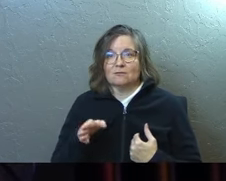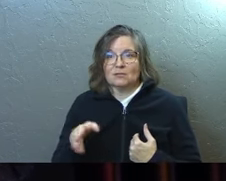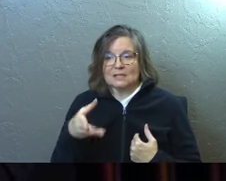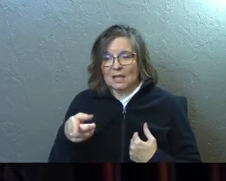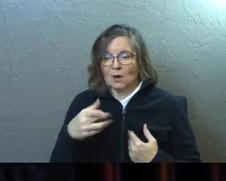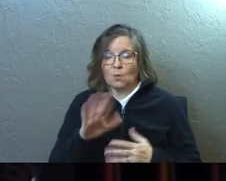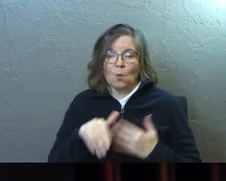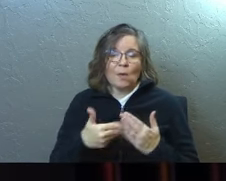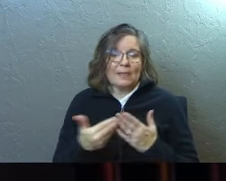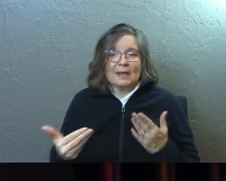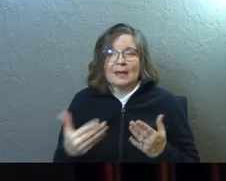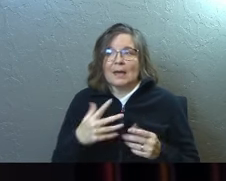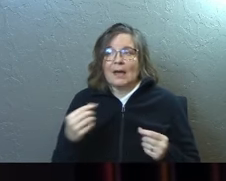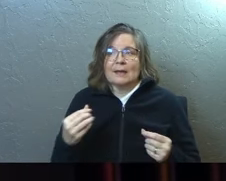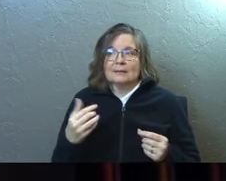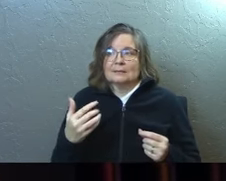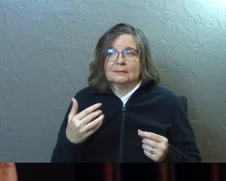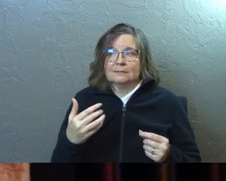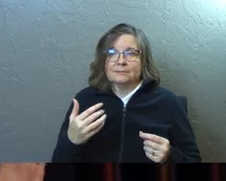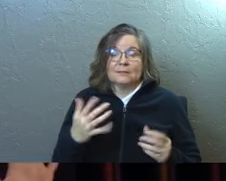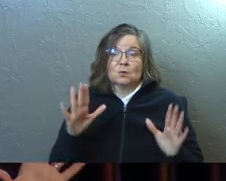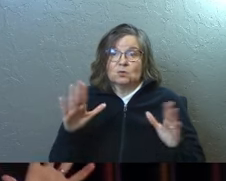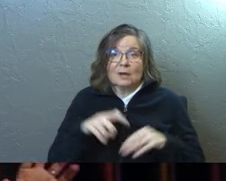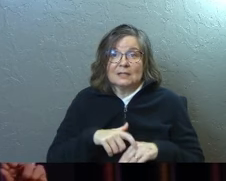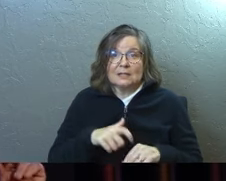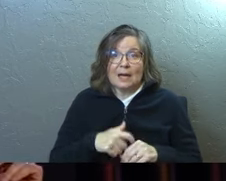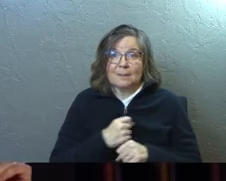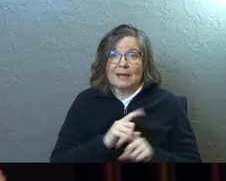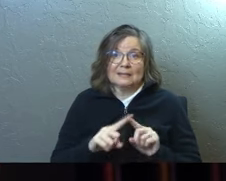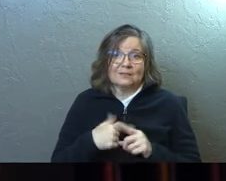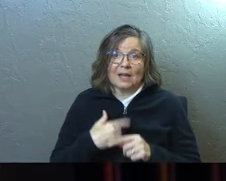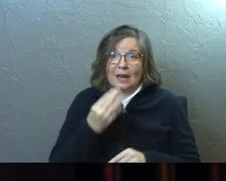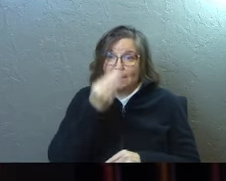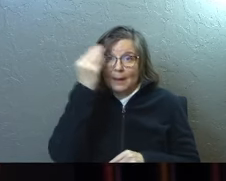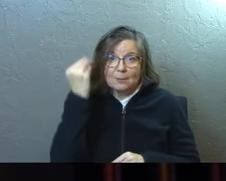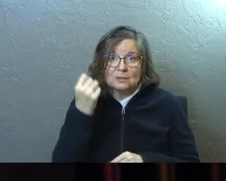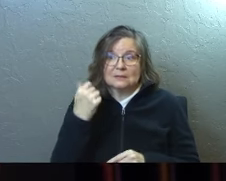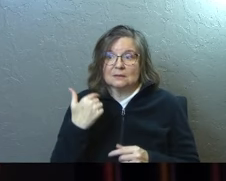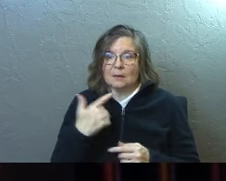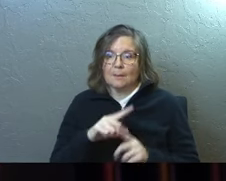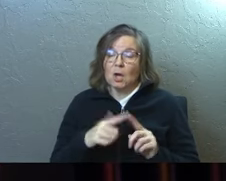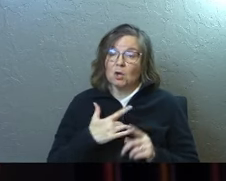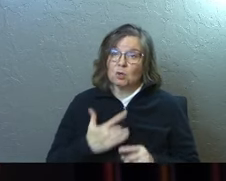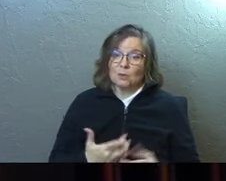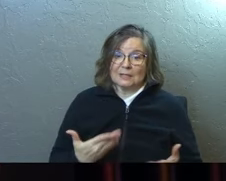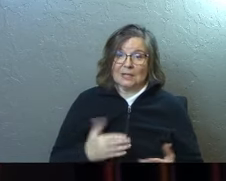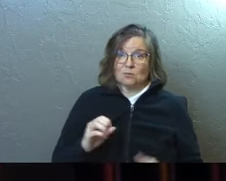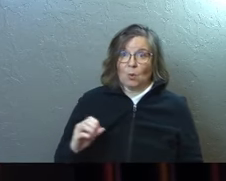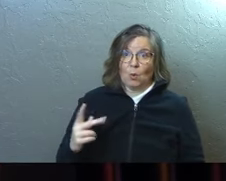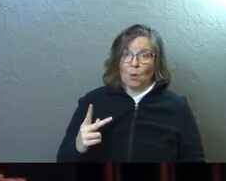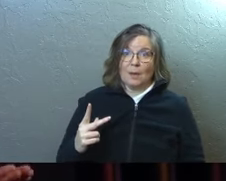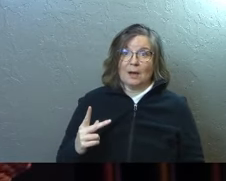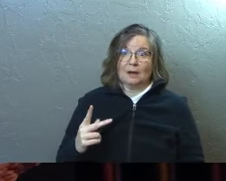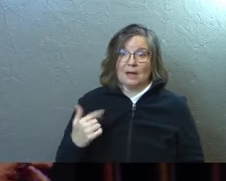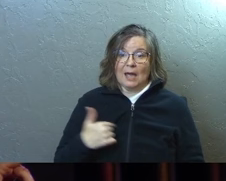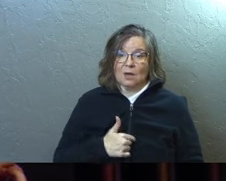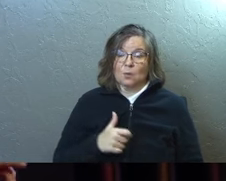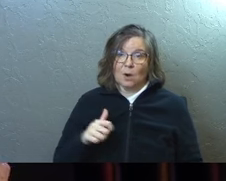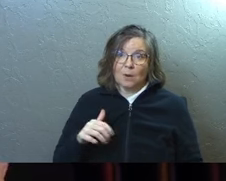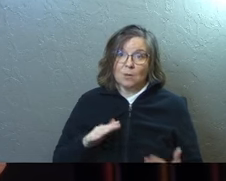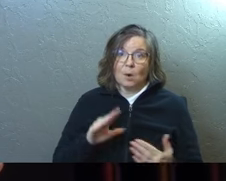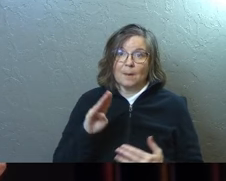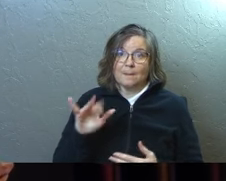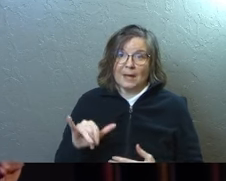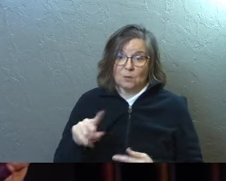and we're doing the whole thing. And, um, it was a great time, made all kinds of great memories. But usually down here in Oklahoma, as we're